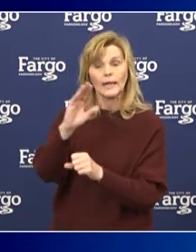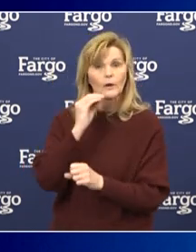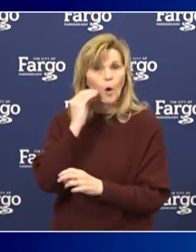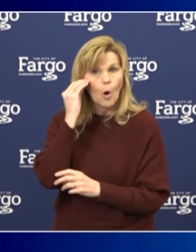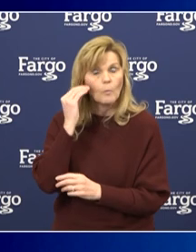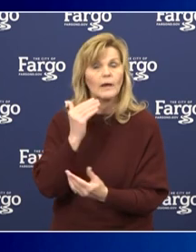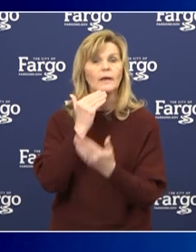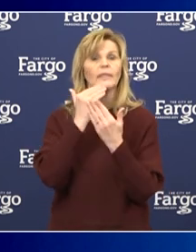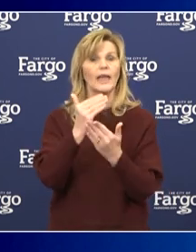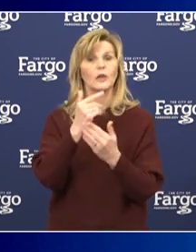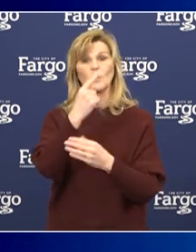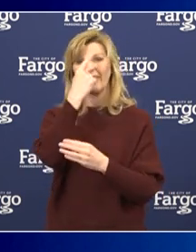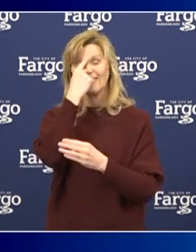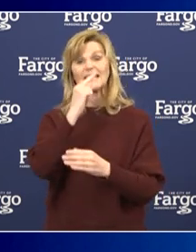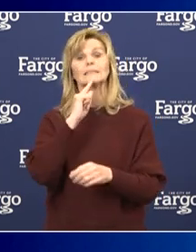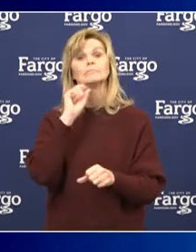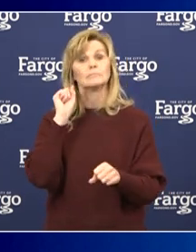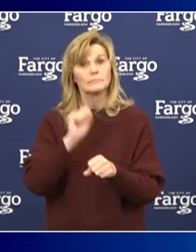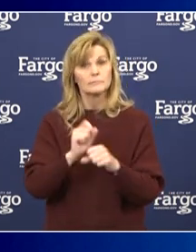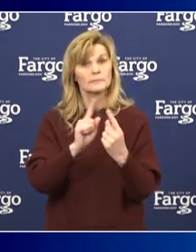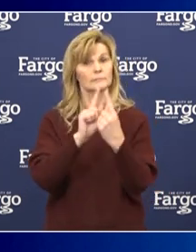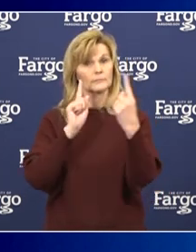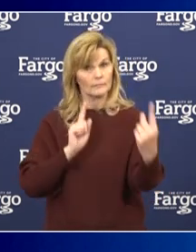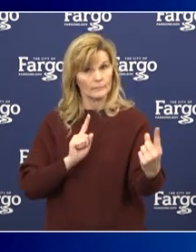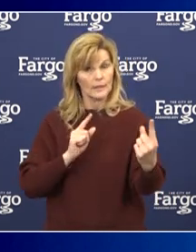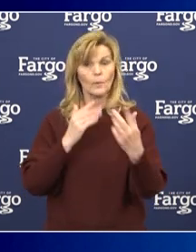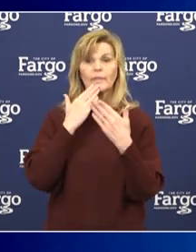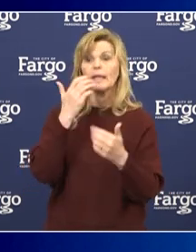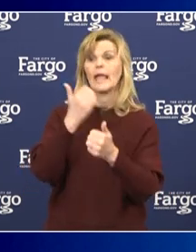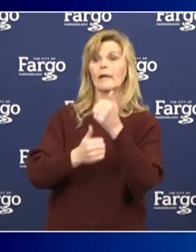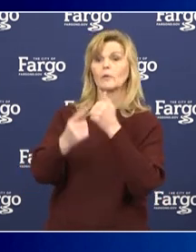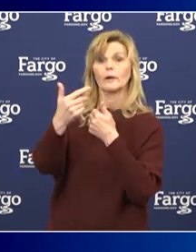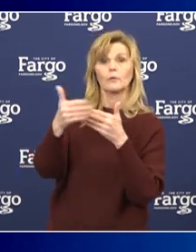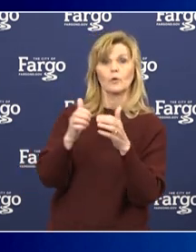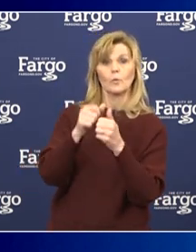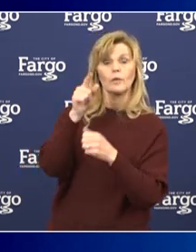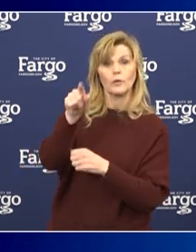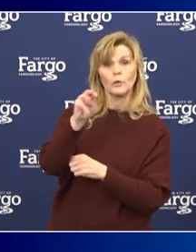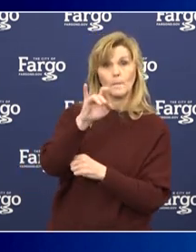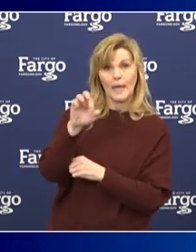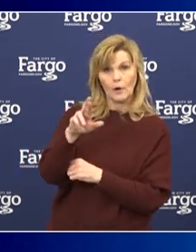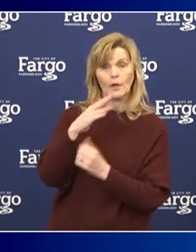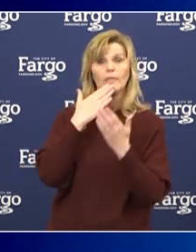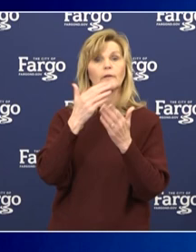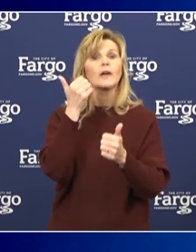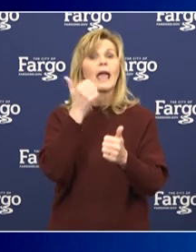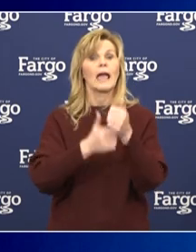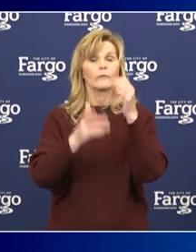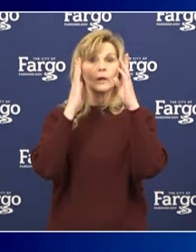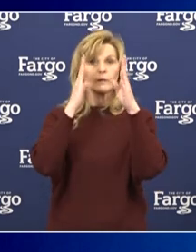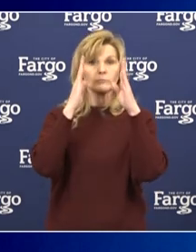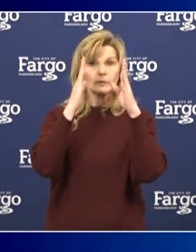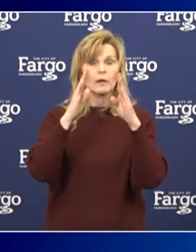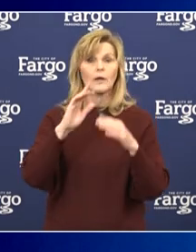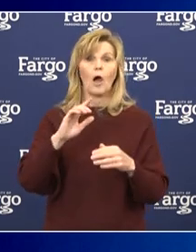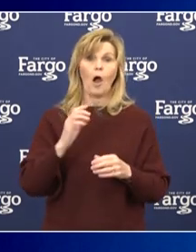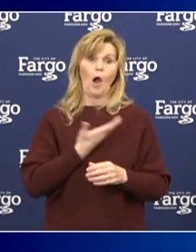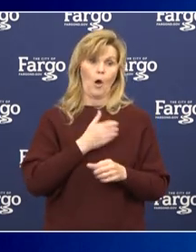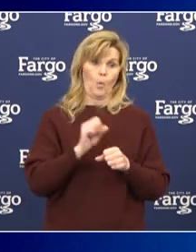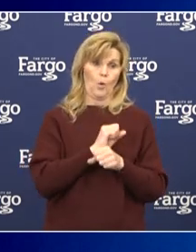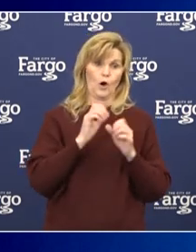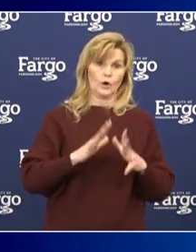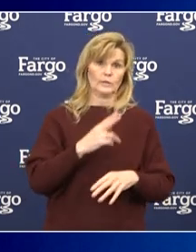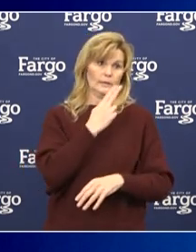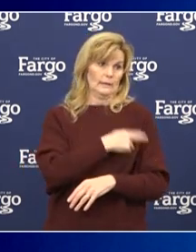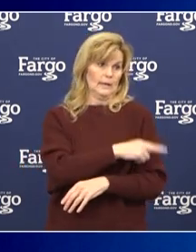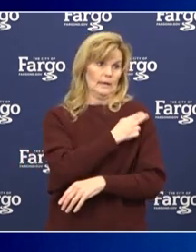social distancing seriously. Thank you to everyone in the room right now with you, Mayor. Obviously, thanks to everyone listening. Thanks to our first responders, our health care workers, those